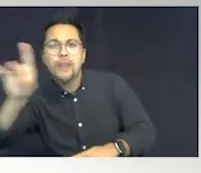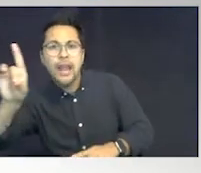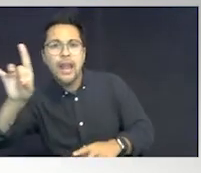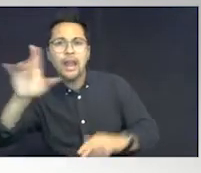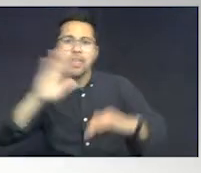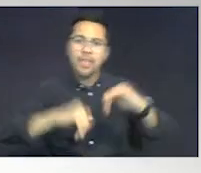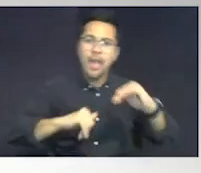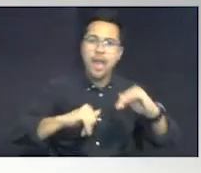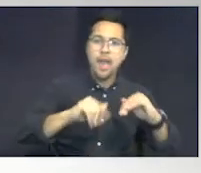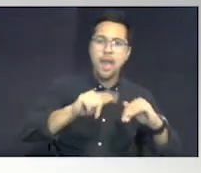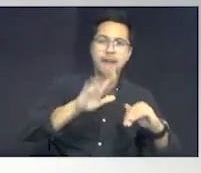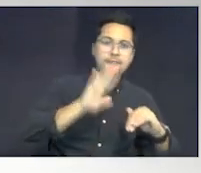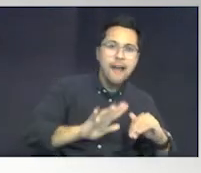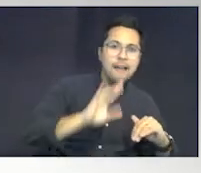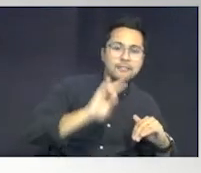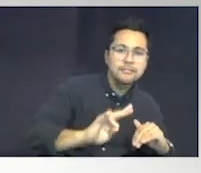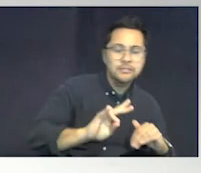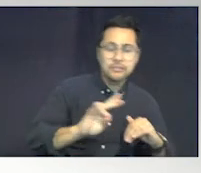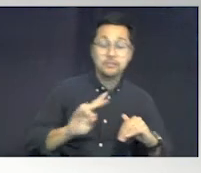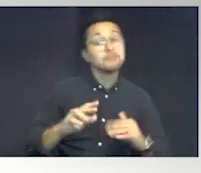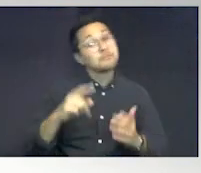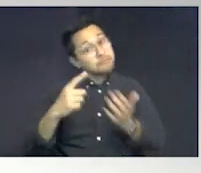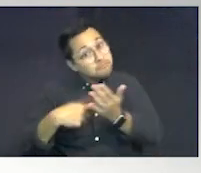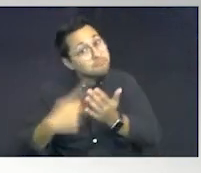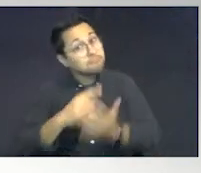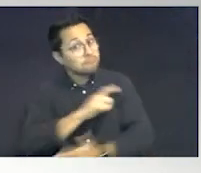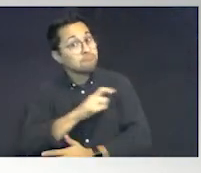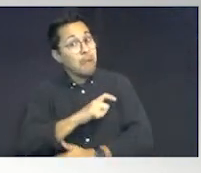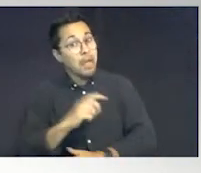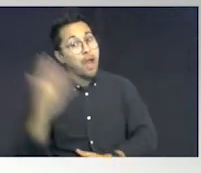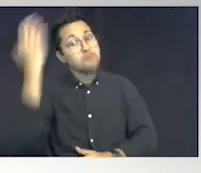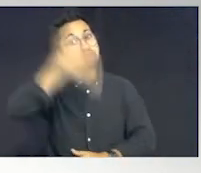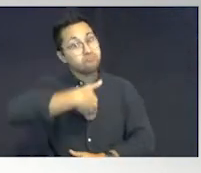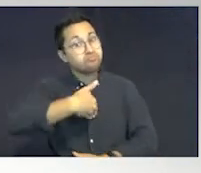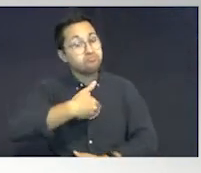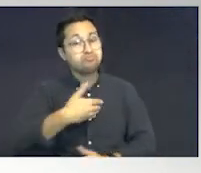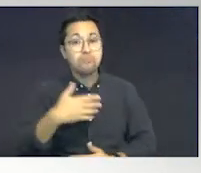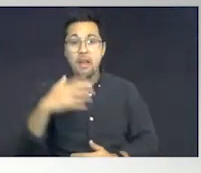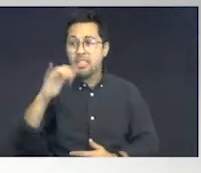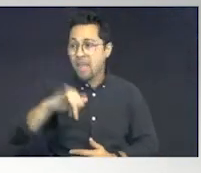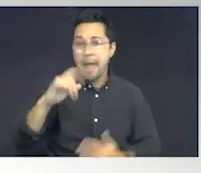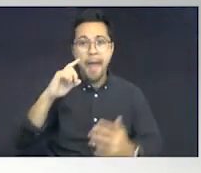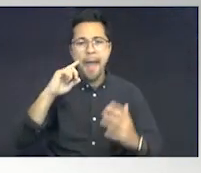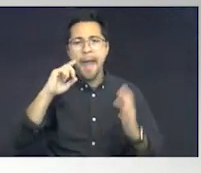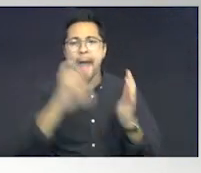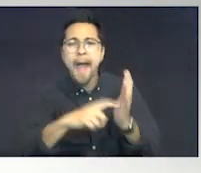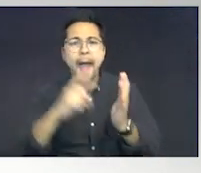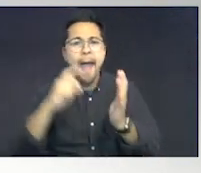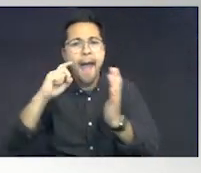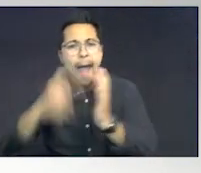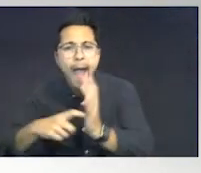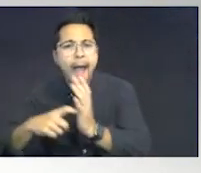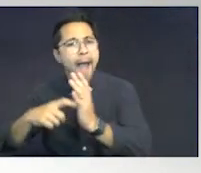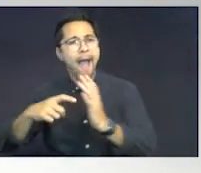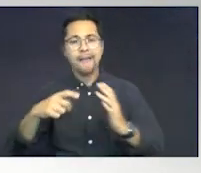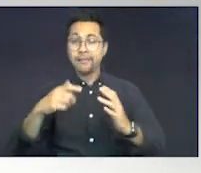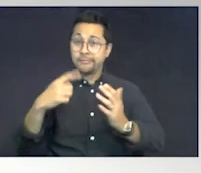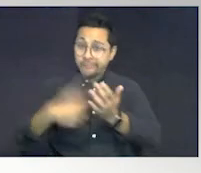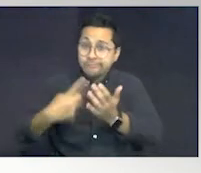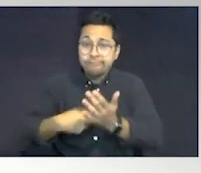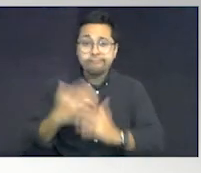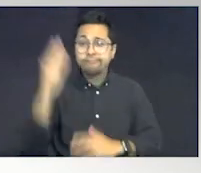police do miss those points, those traits that they will show.